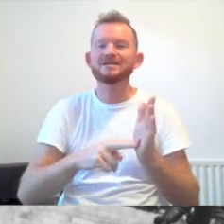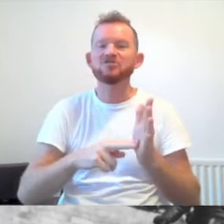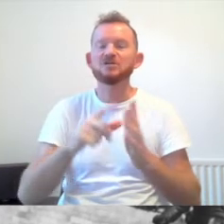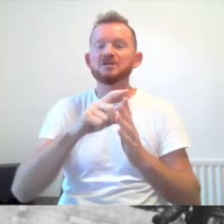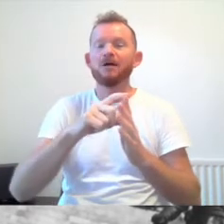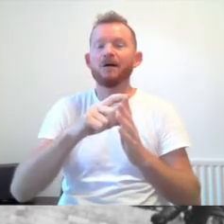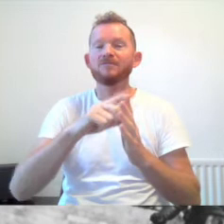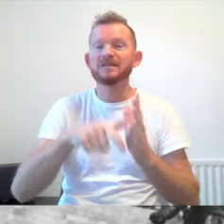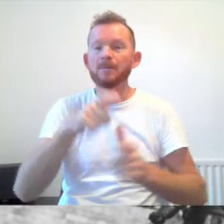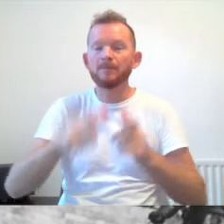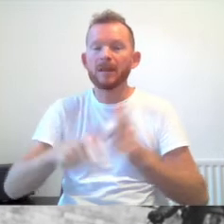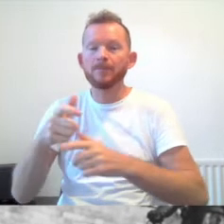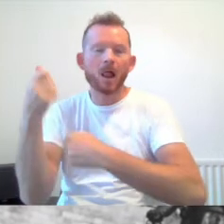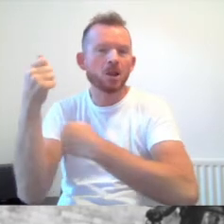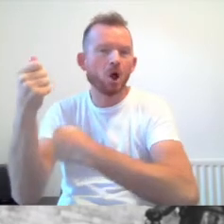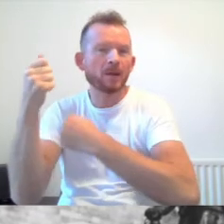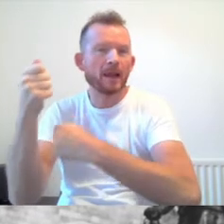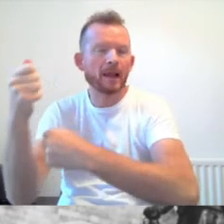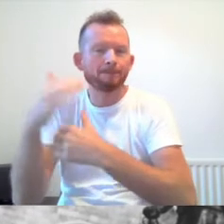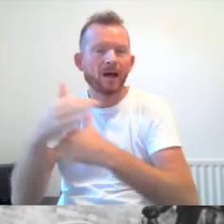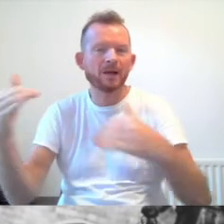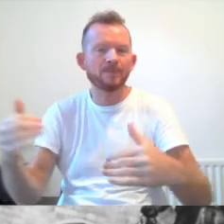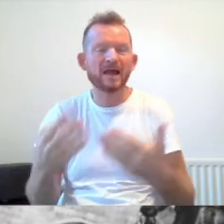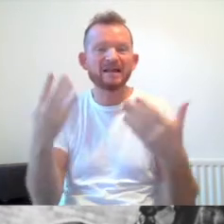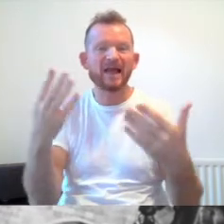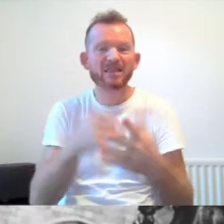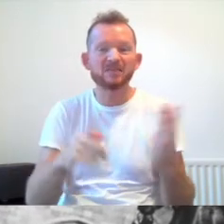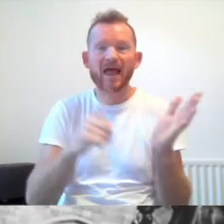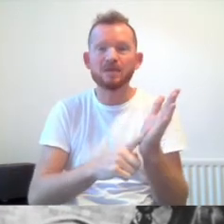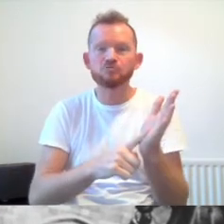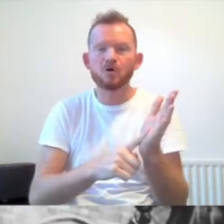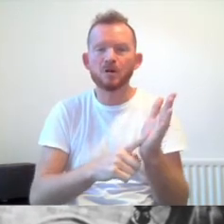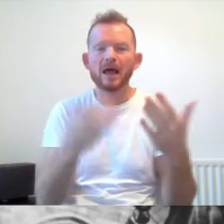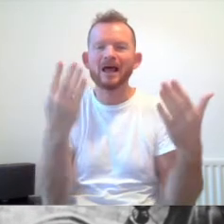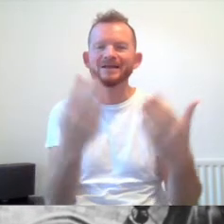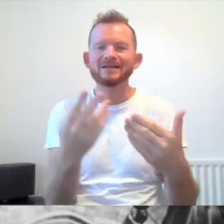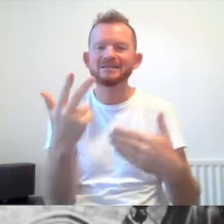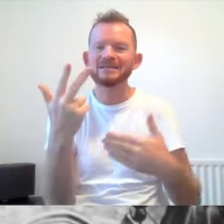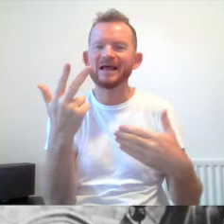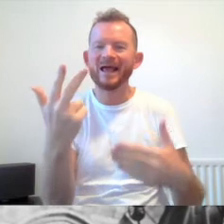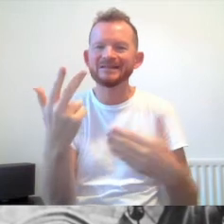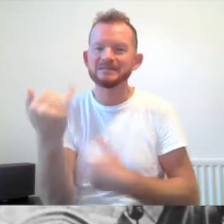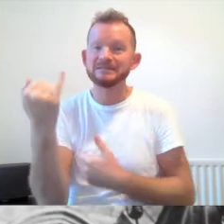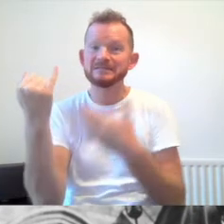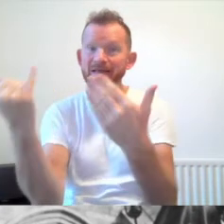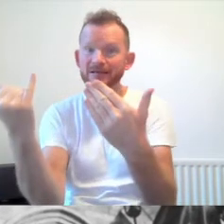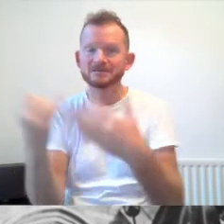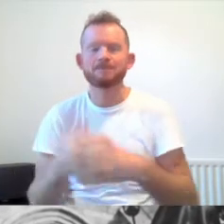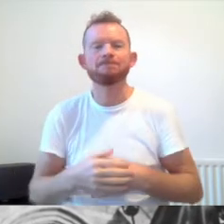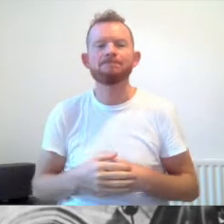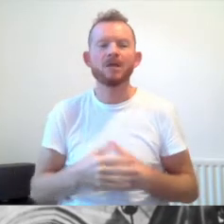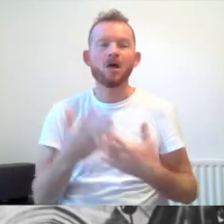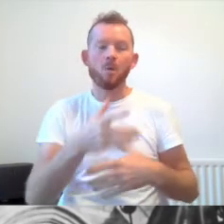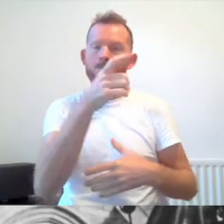People in lobbying Parliament on the 9th of April 1986. One person is holding a